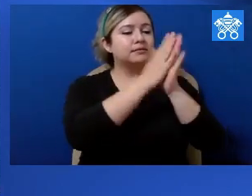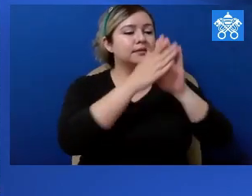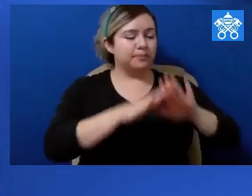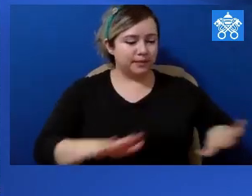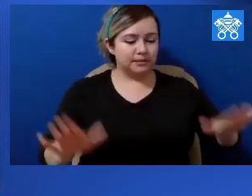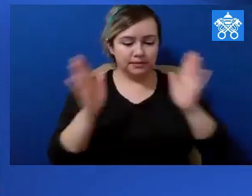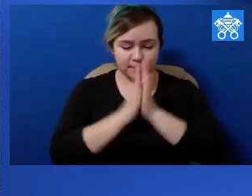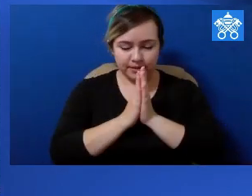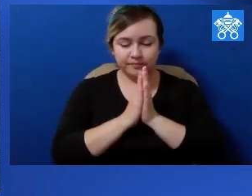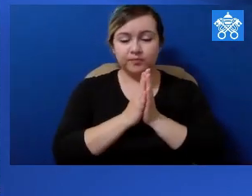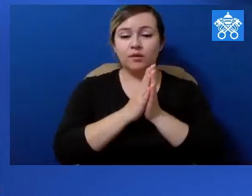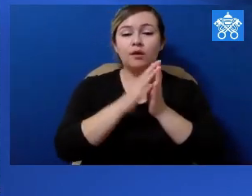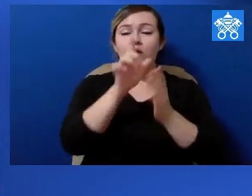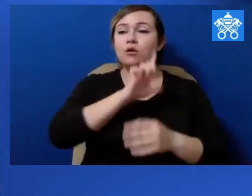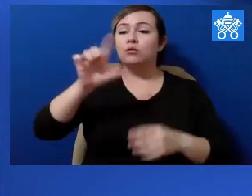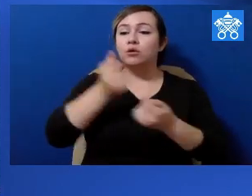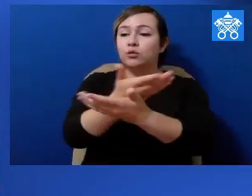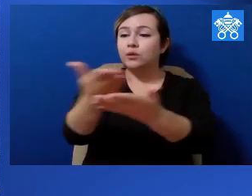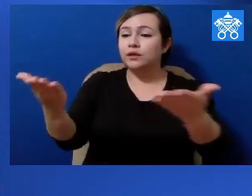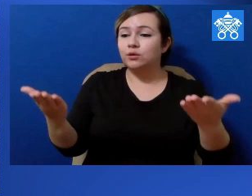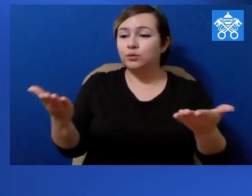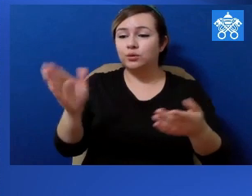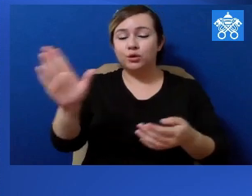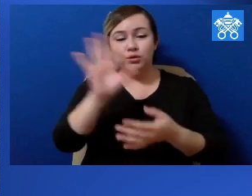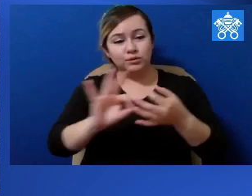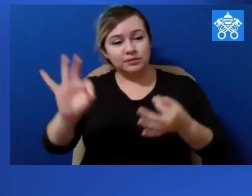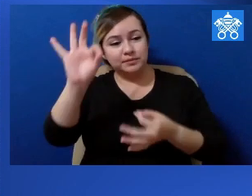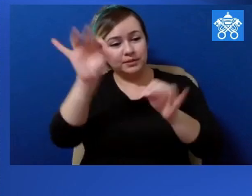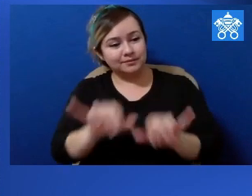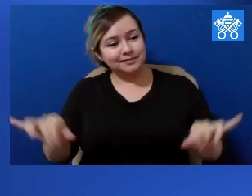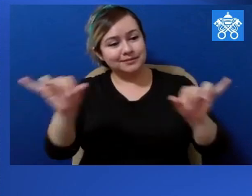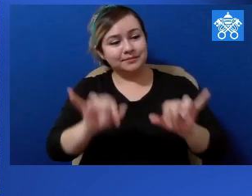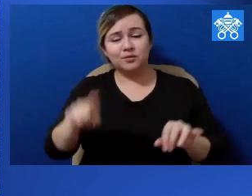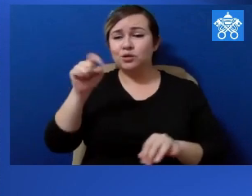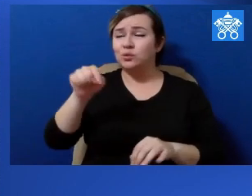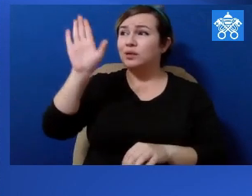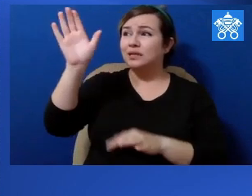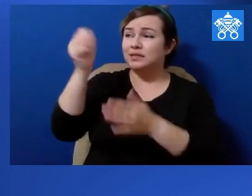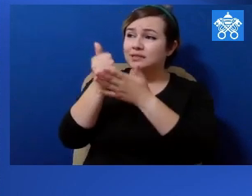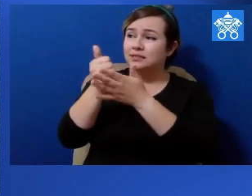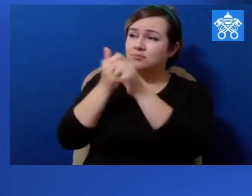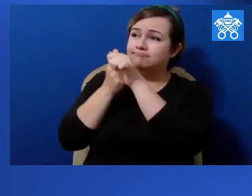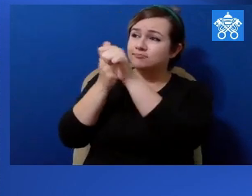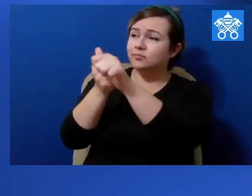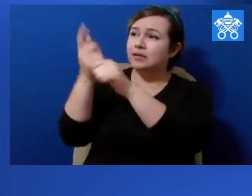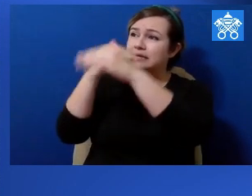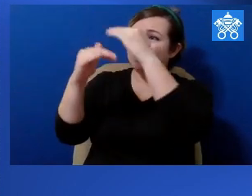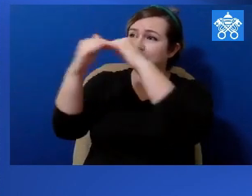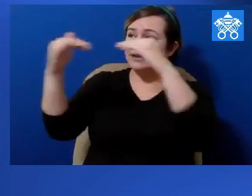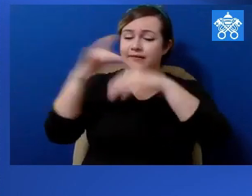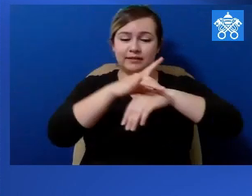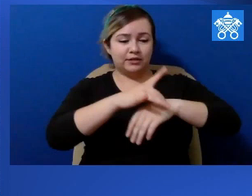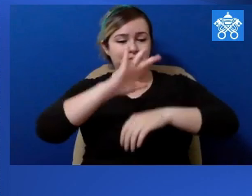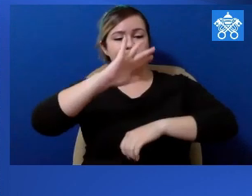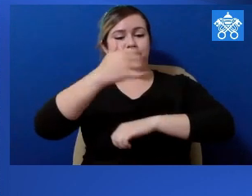Sin nomen Domini benedictum. Ex hoc nunc et usque in secule. Aiuterium nostrum, in nomine Domini. Qui fecit celum et terram.